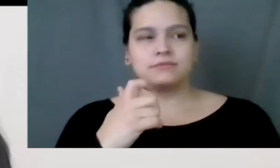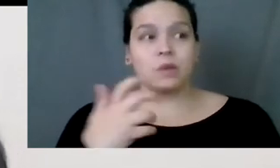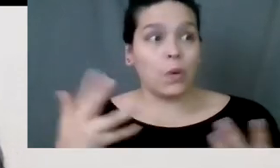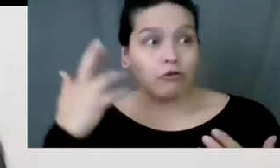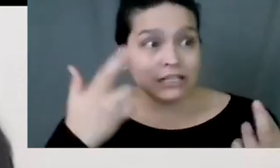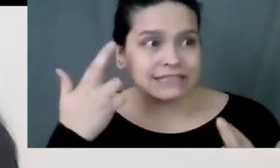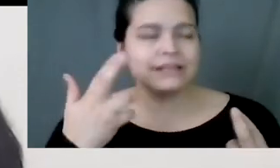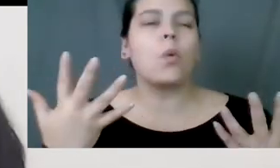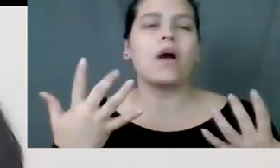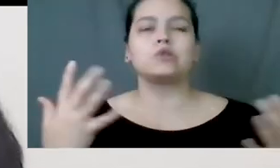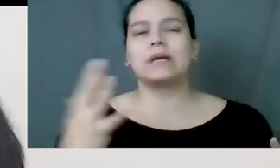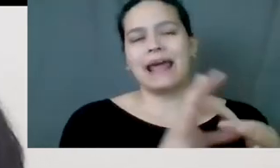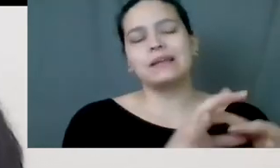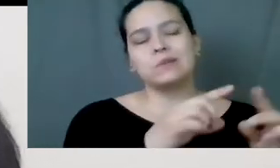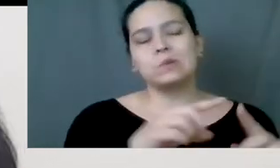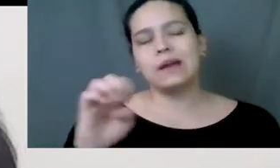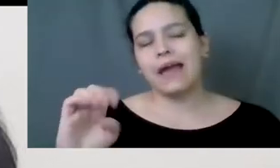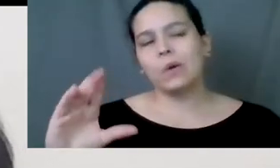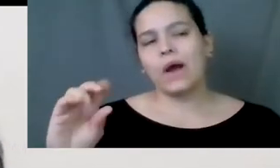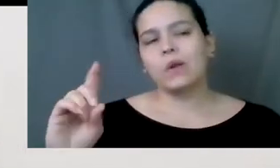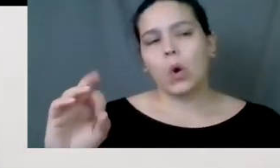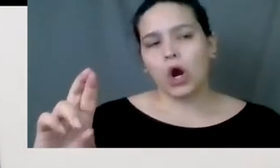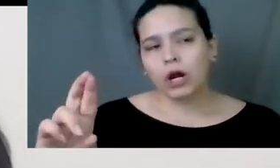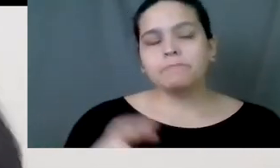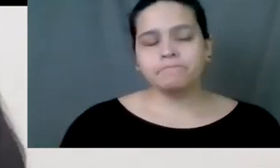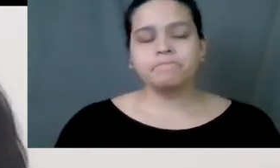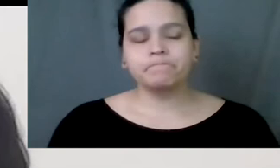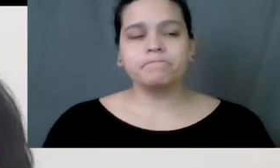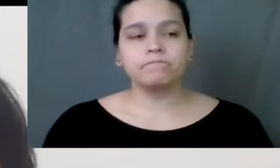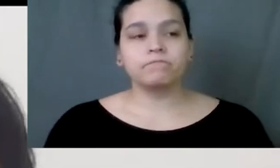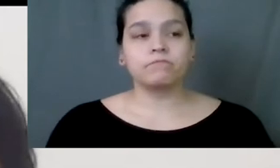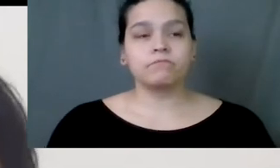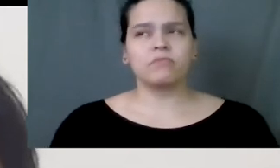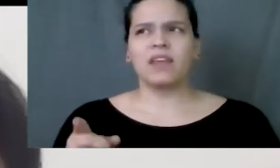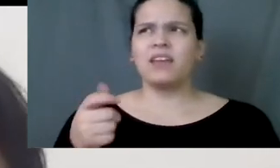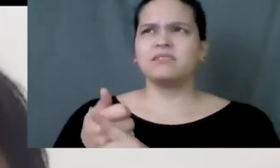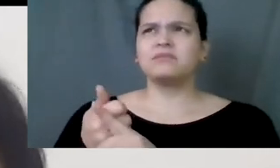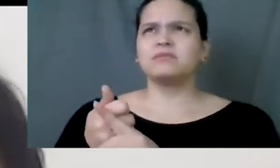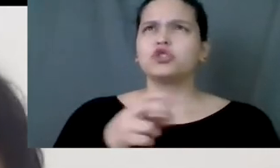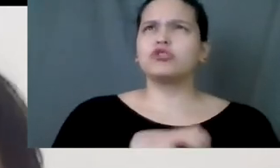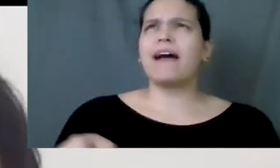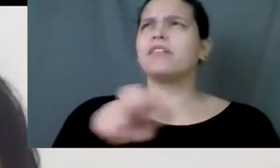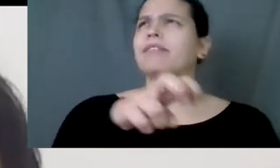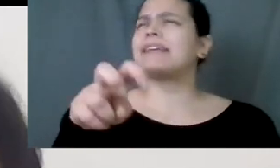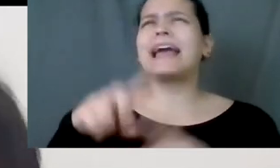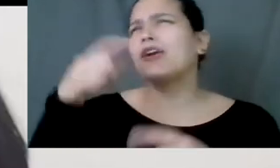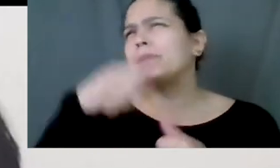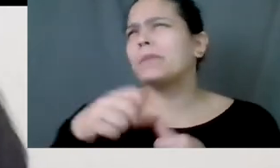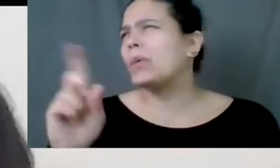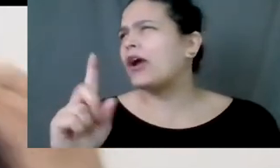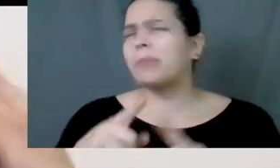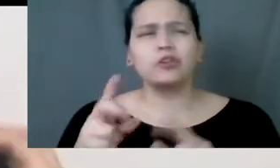reason of wanting to reconnect to Ecuador. He was somewhere else, I can't remember, he traveled a lot.